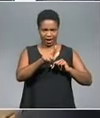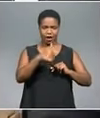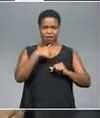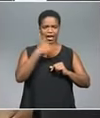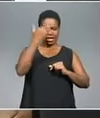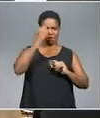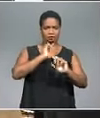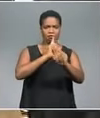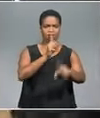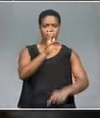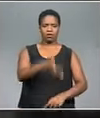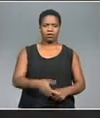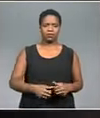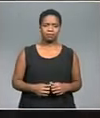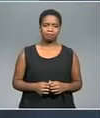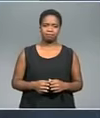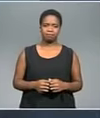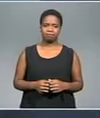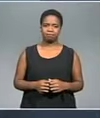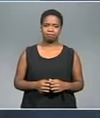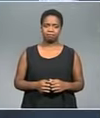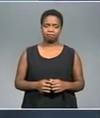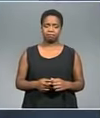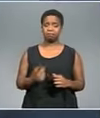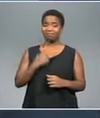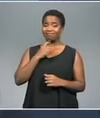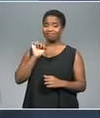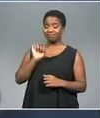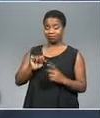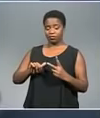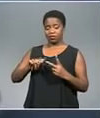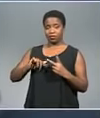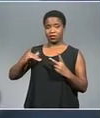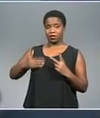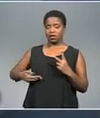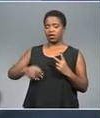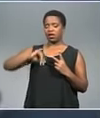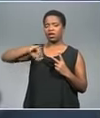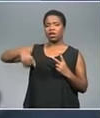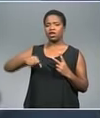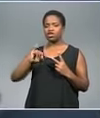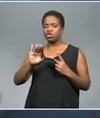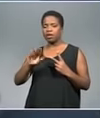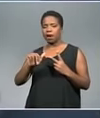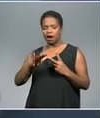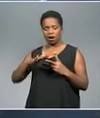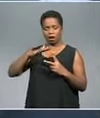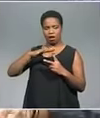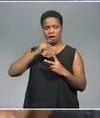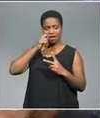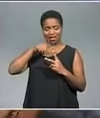on how she says the matter was quashed. She's saying Nomkobo Jiba and Lawrence Mgwebi paralyzed the NPA.